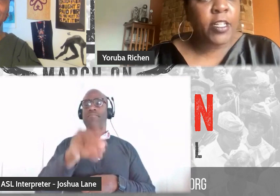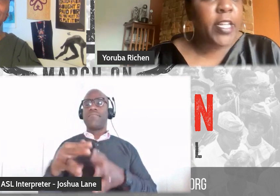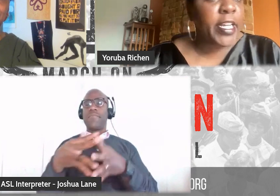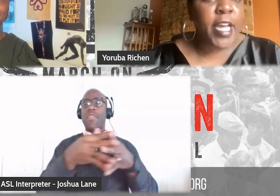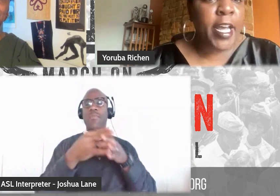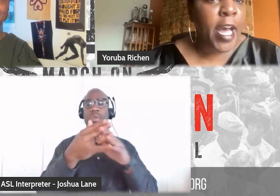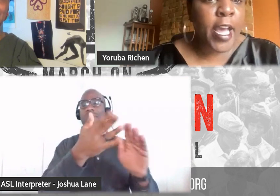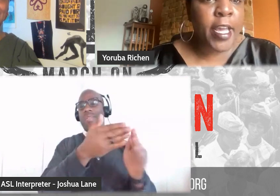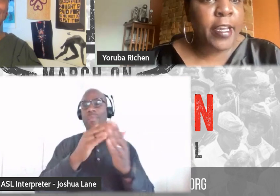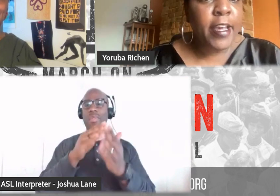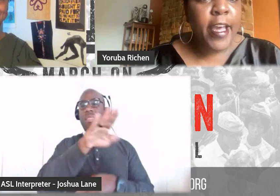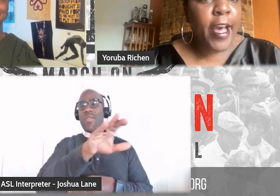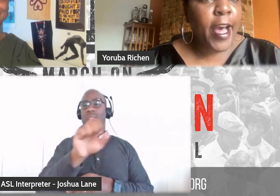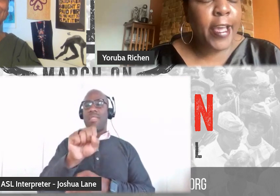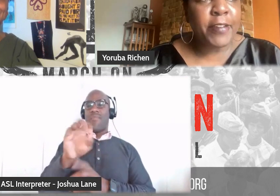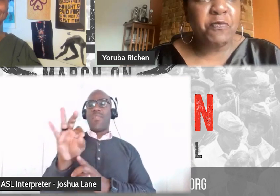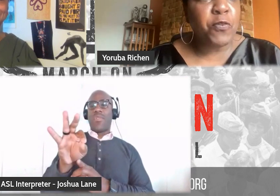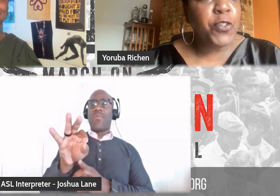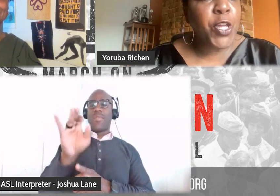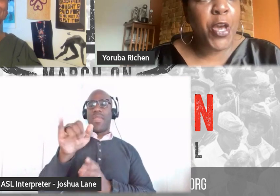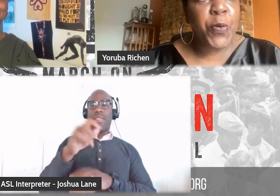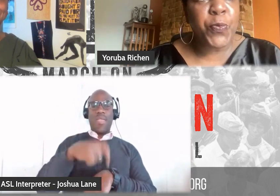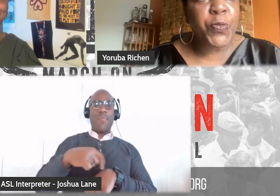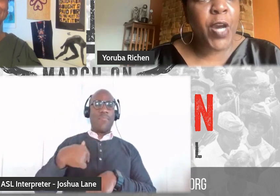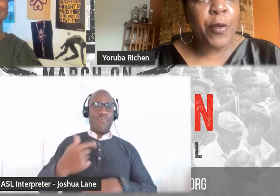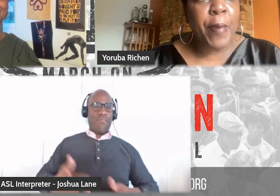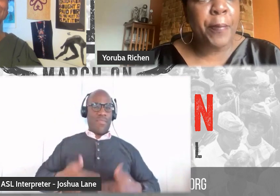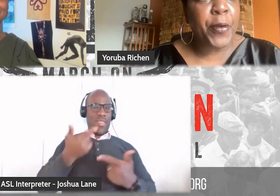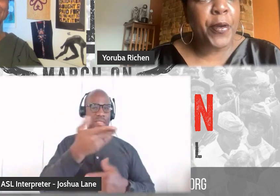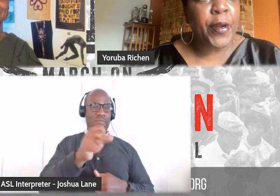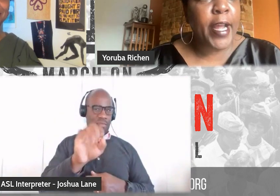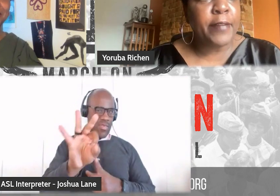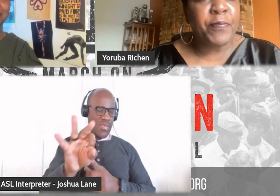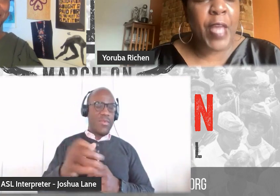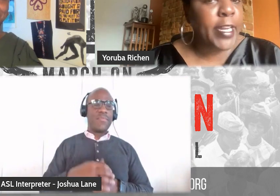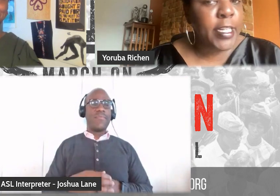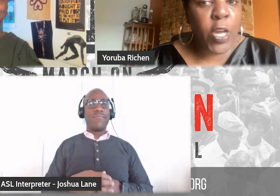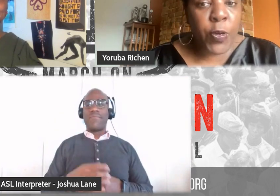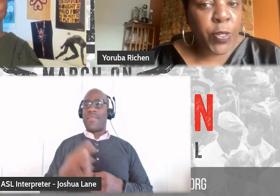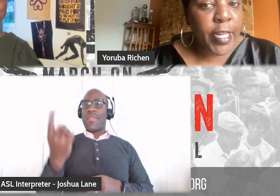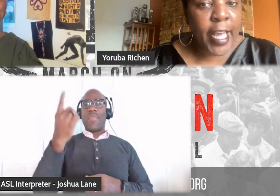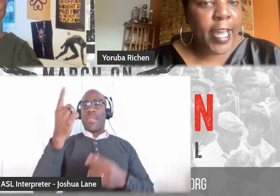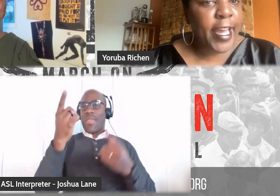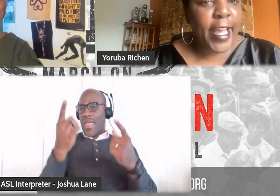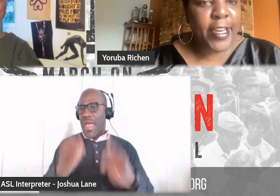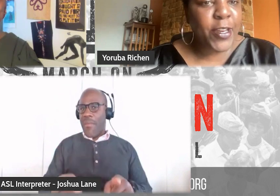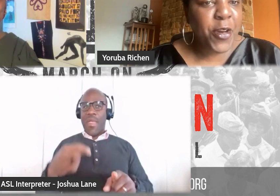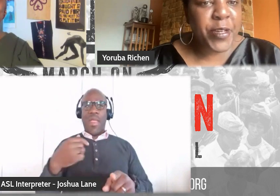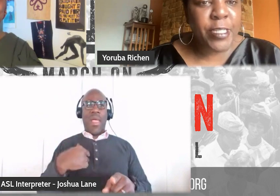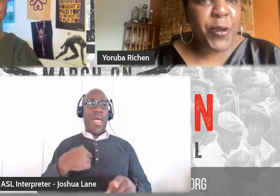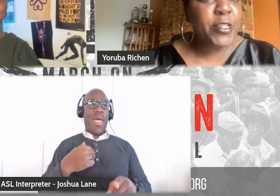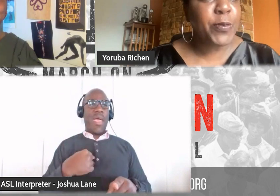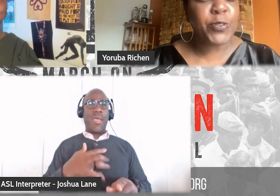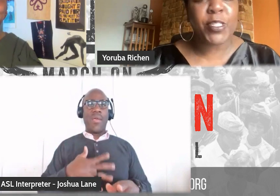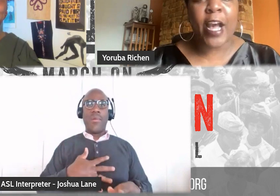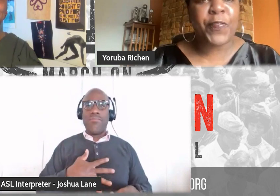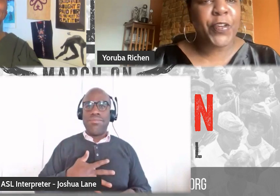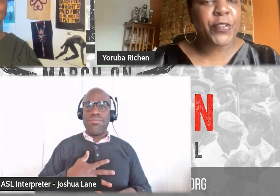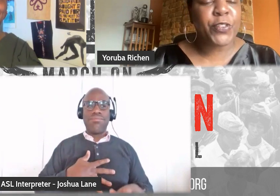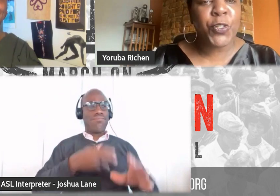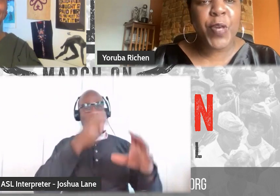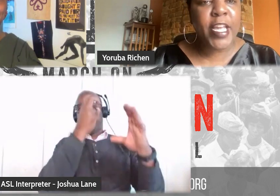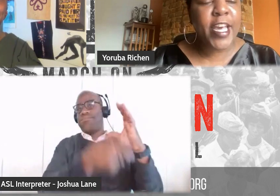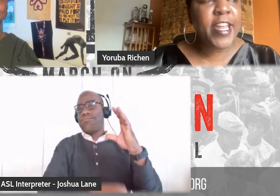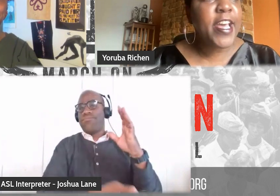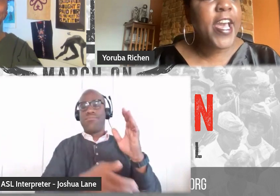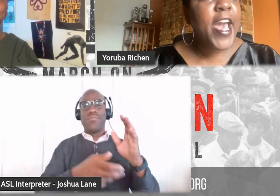something that clicked. I, I, I, you know, I remember I didn't know, you know, again, I had no experience. were just out